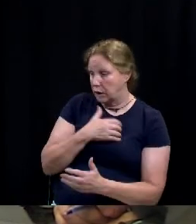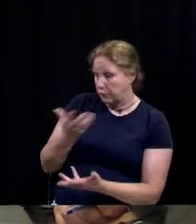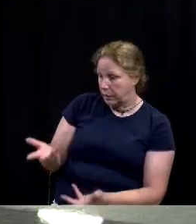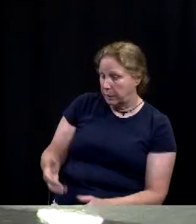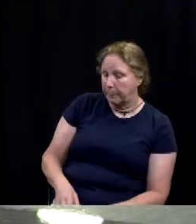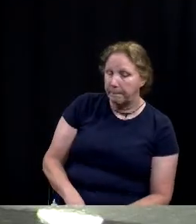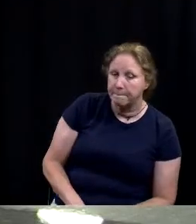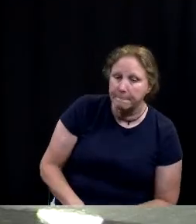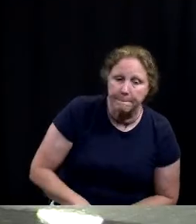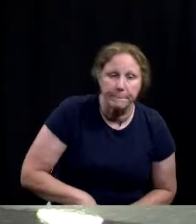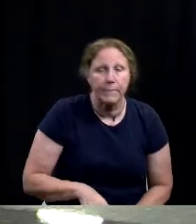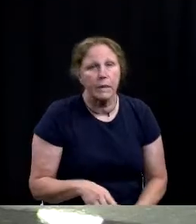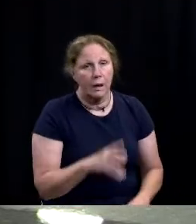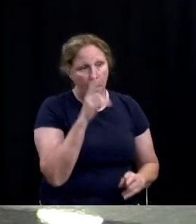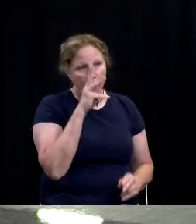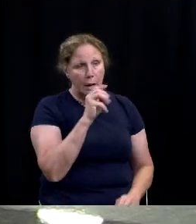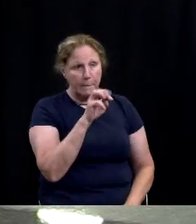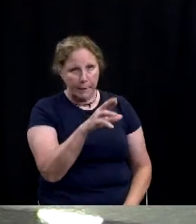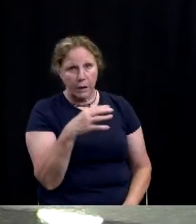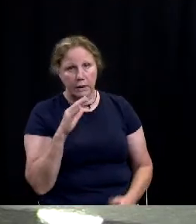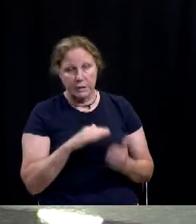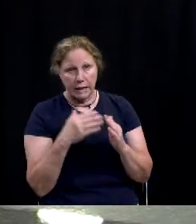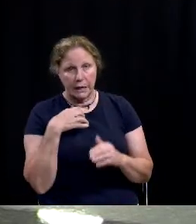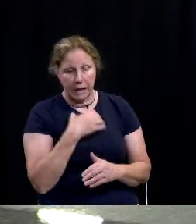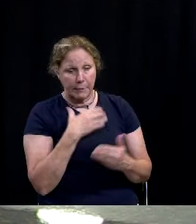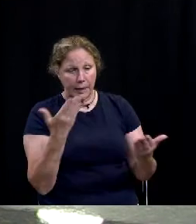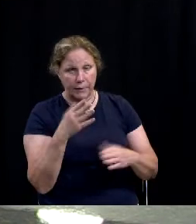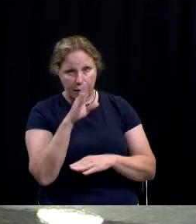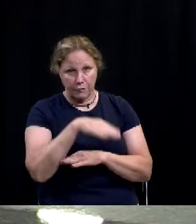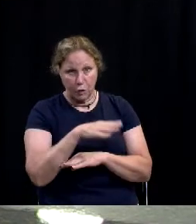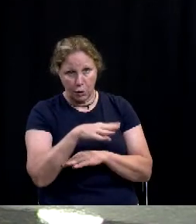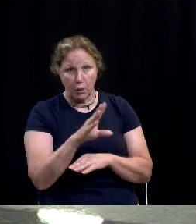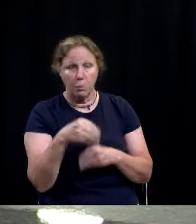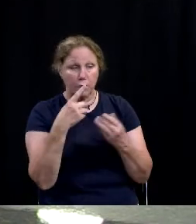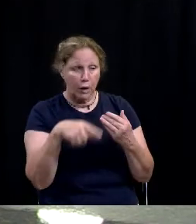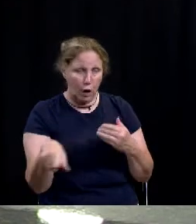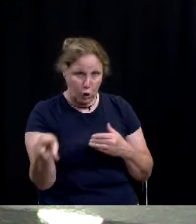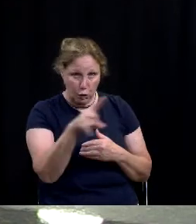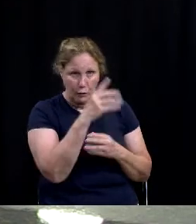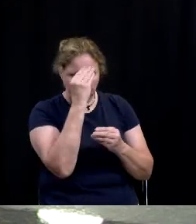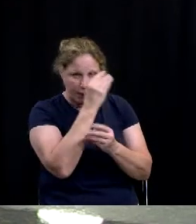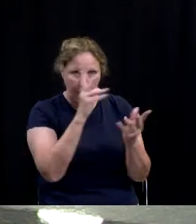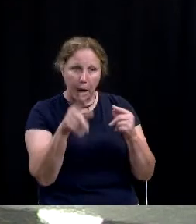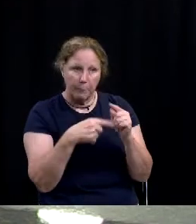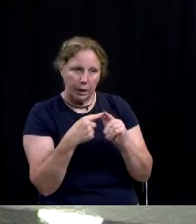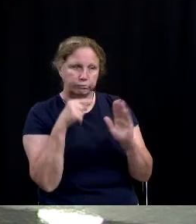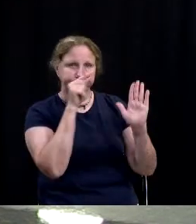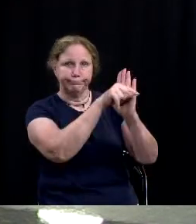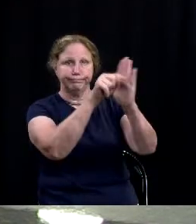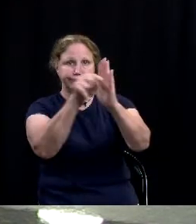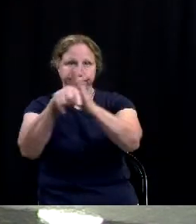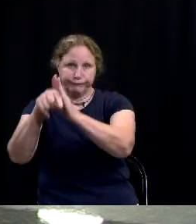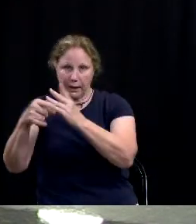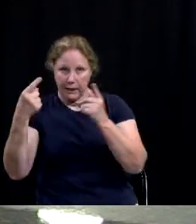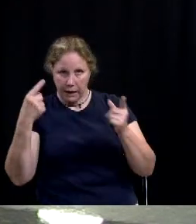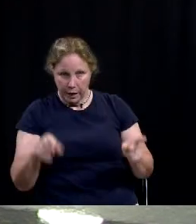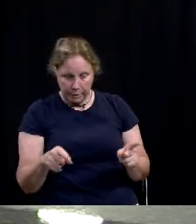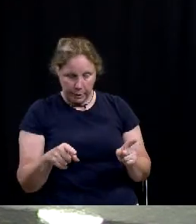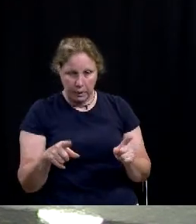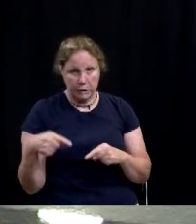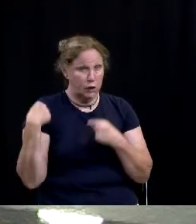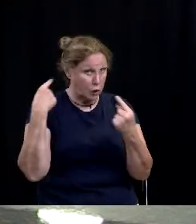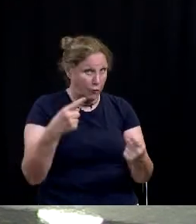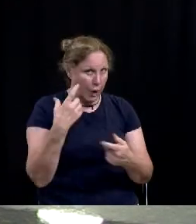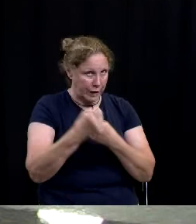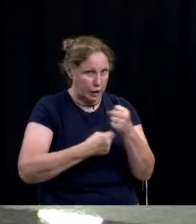honorable mayor and city council i'm here this afternoon to provide you with an update on homicides that have occurred so far